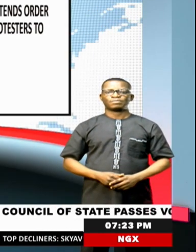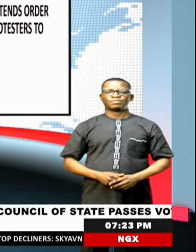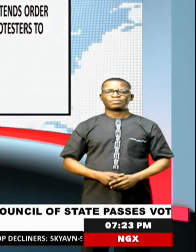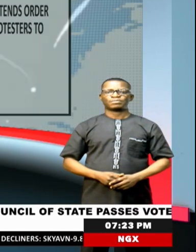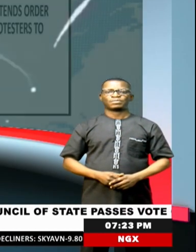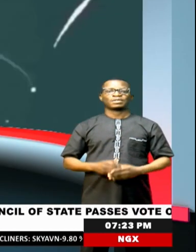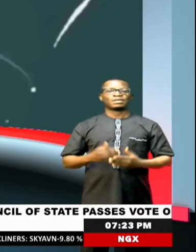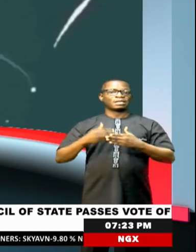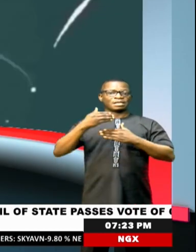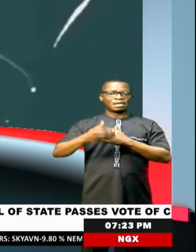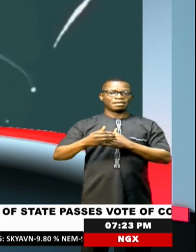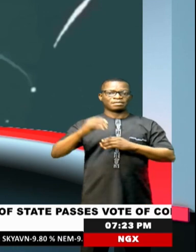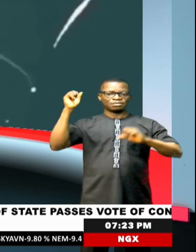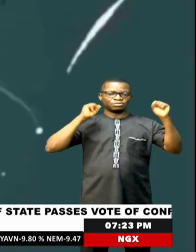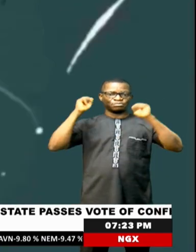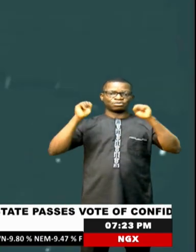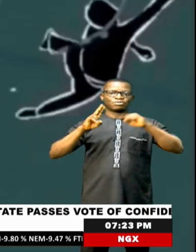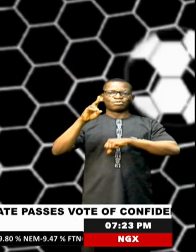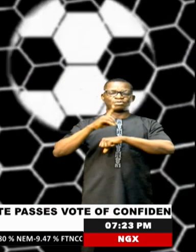And up next, Spots Update.